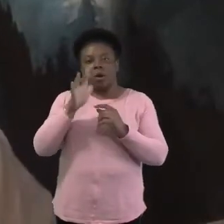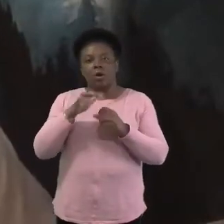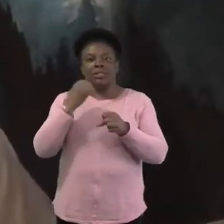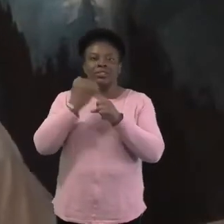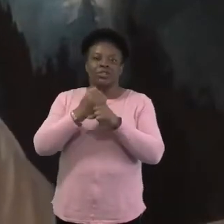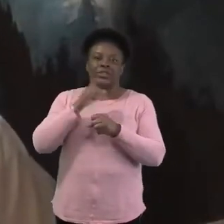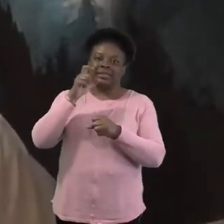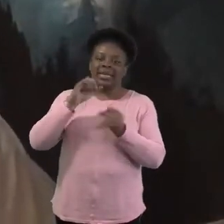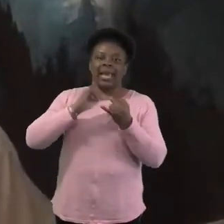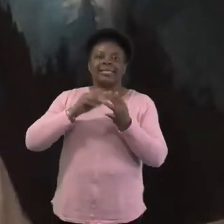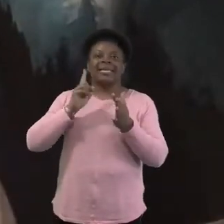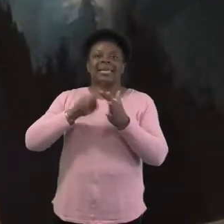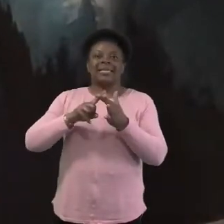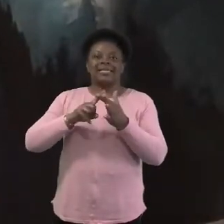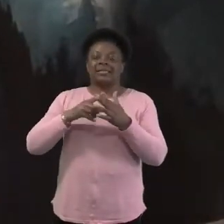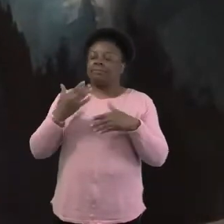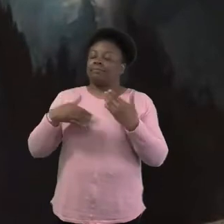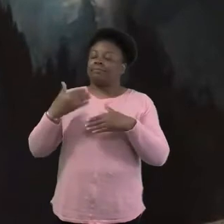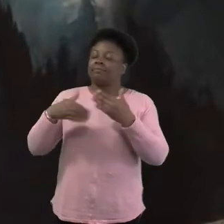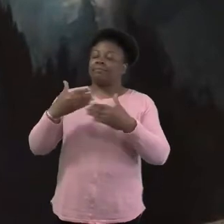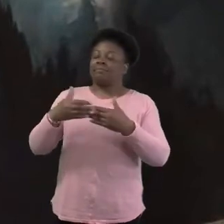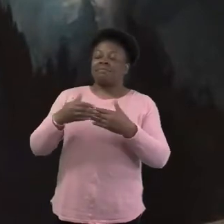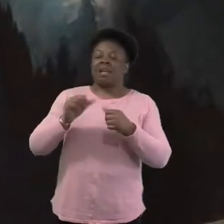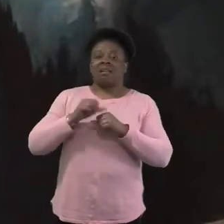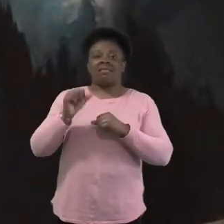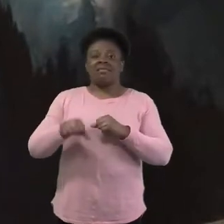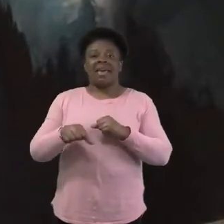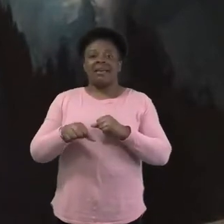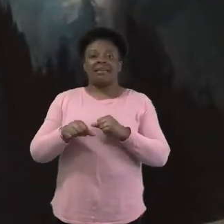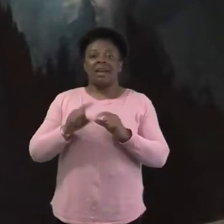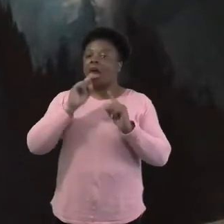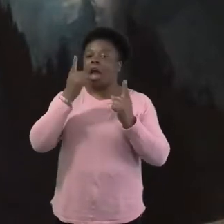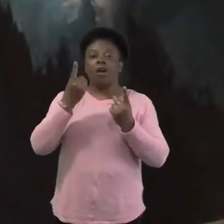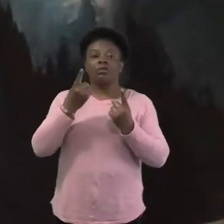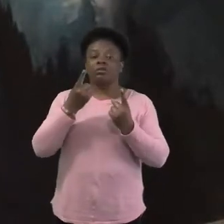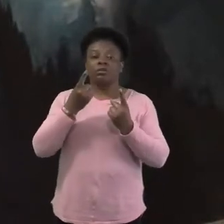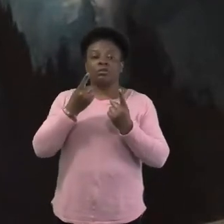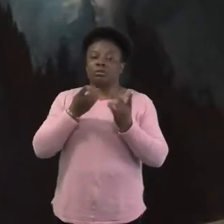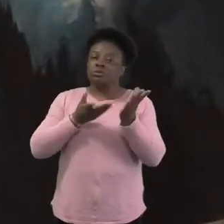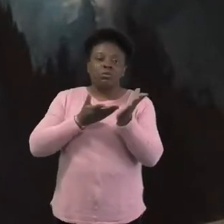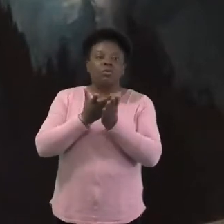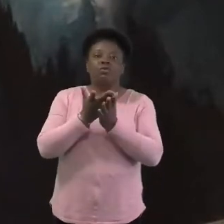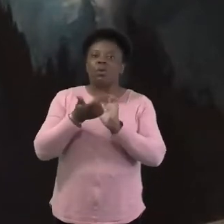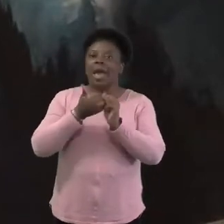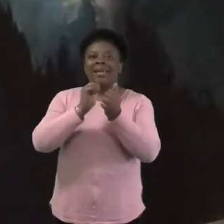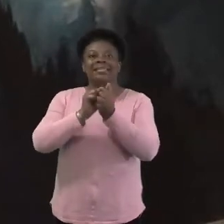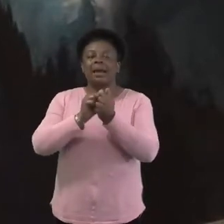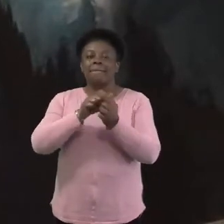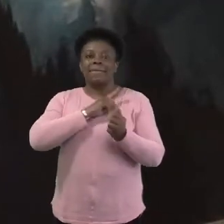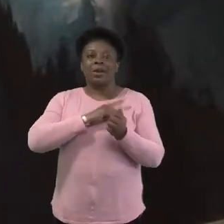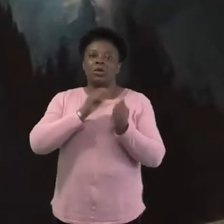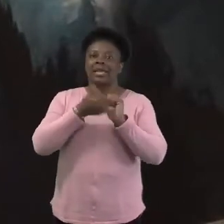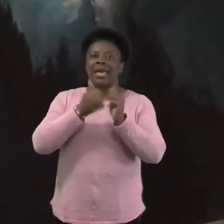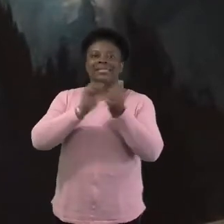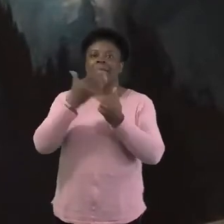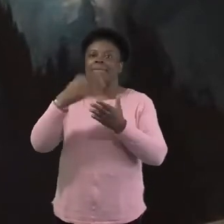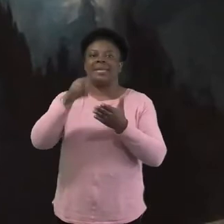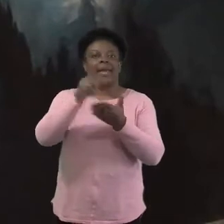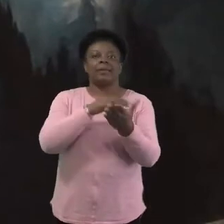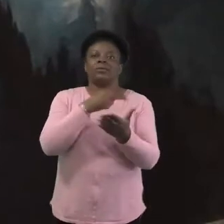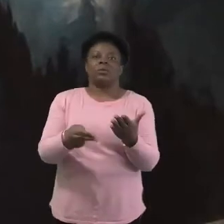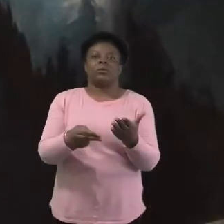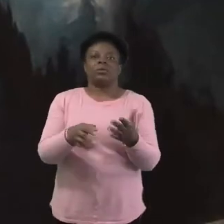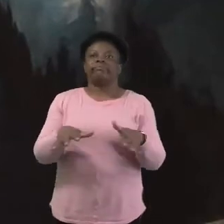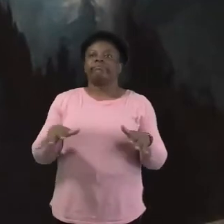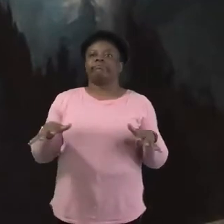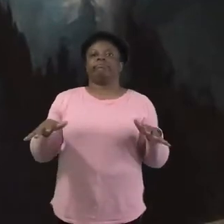GCSEs and it felt a bit like I wasted, um, sort of five years. But I, so I kind of had a lot of free time on my hands all of a